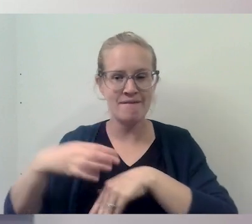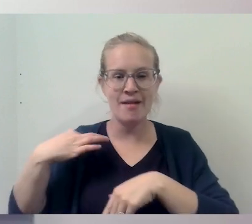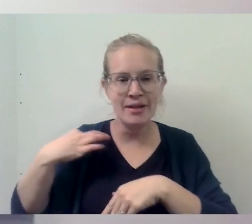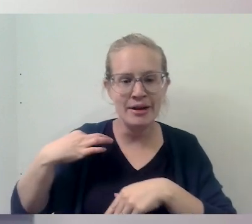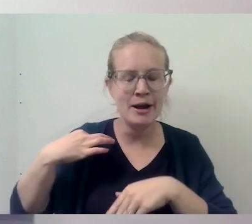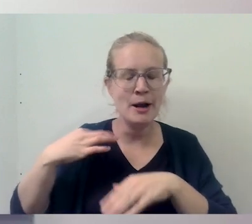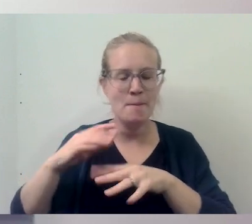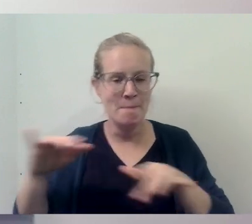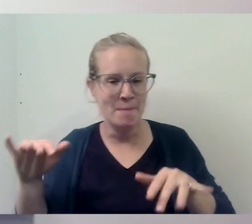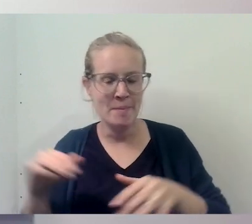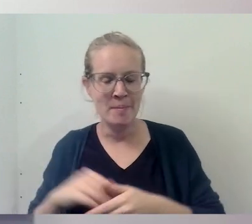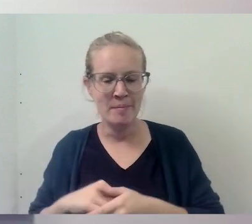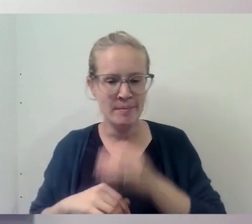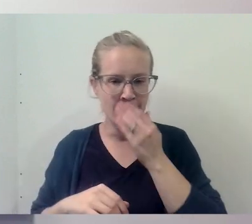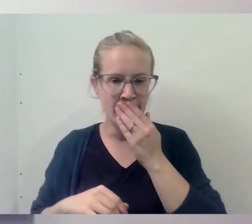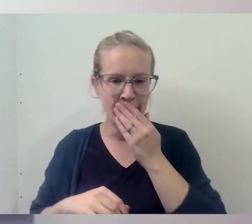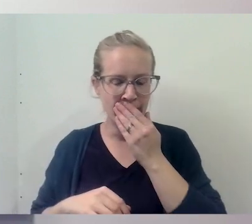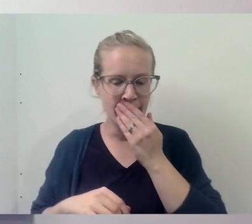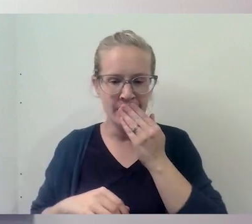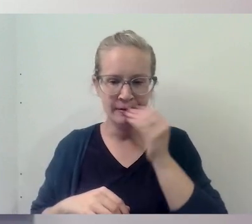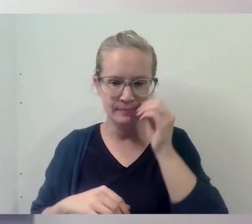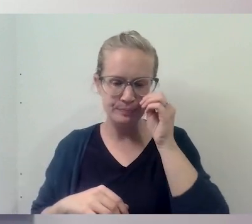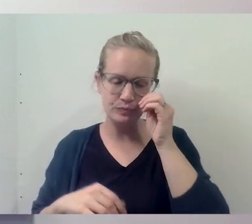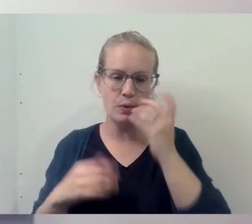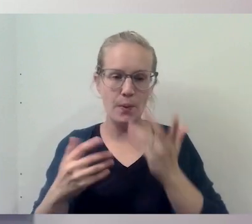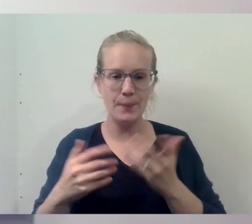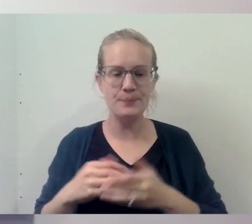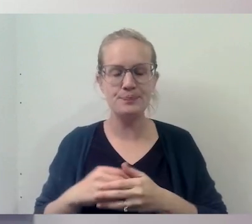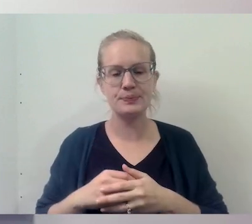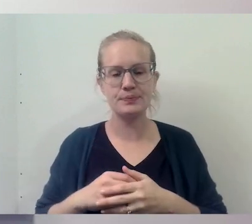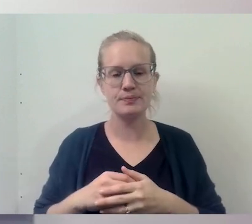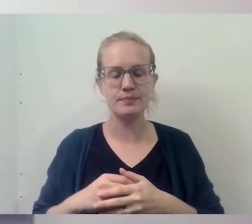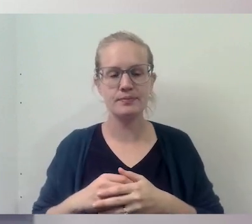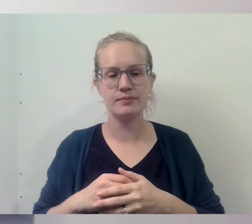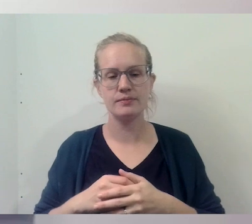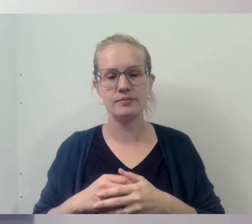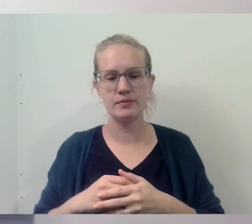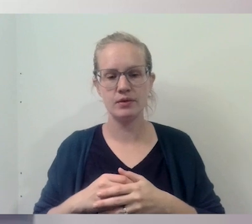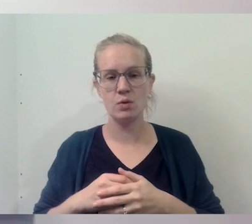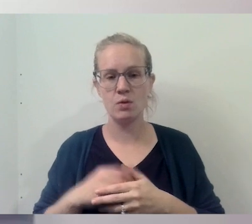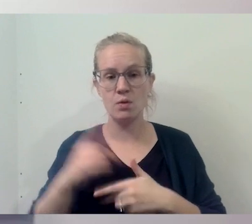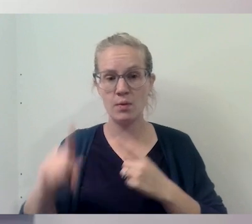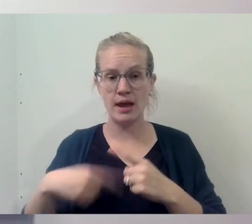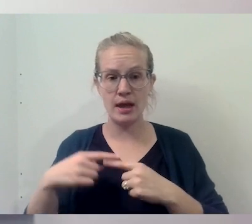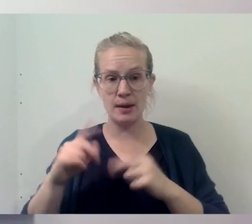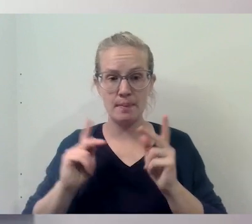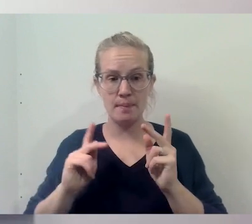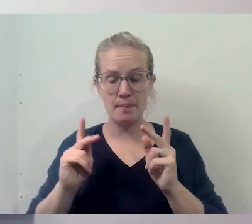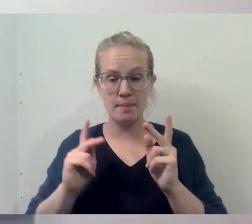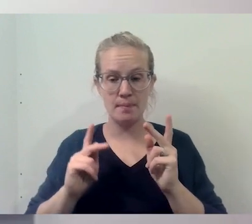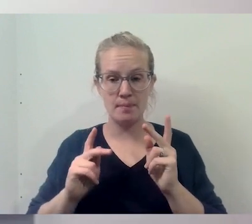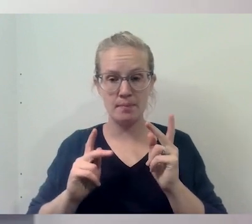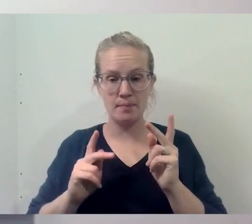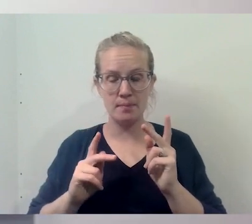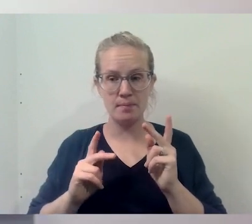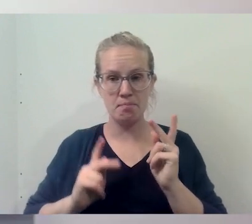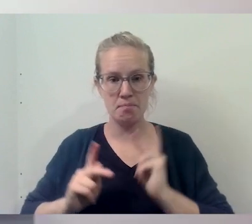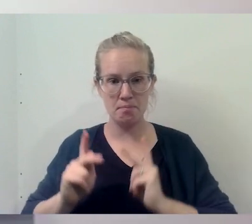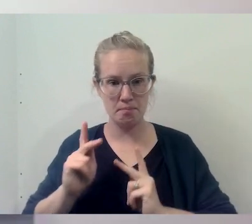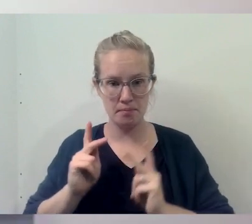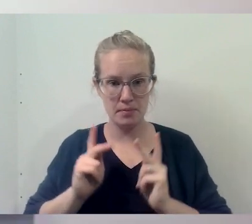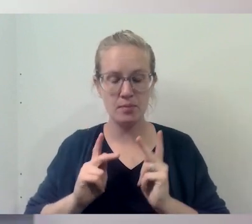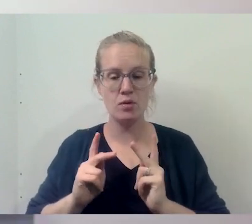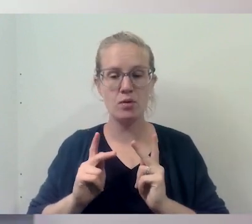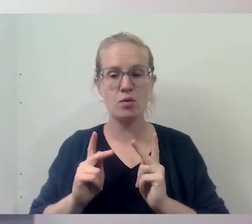and so on. and so, um, so when, um, when people go to, when people